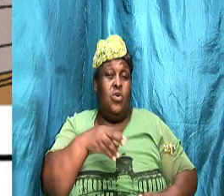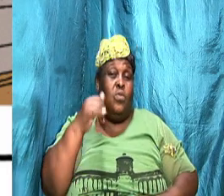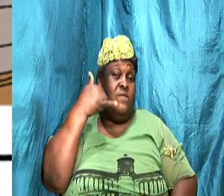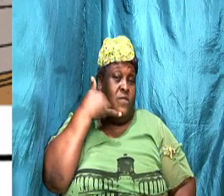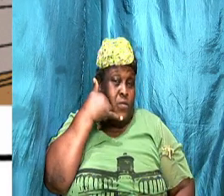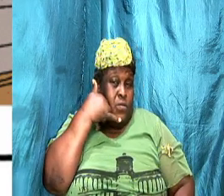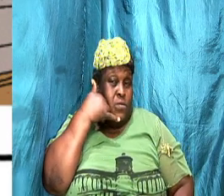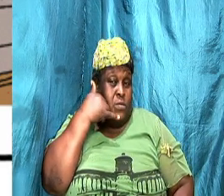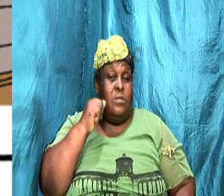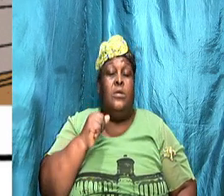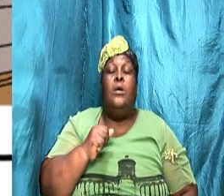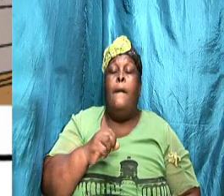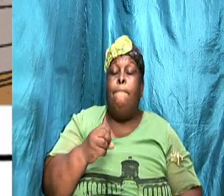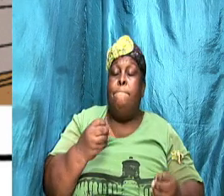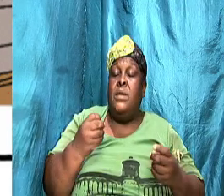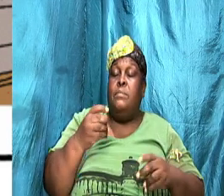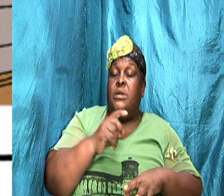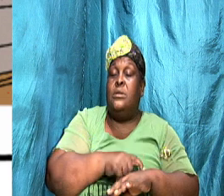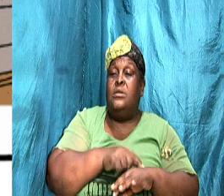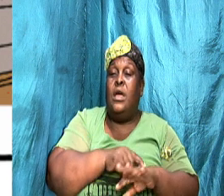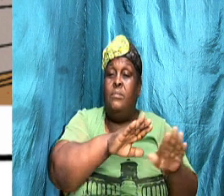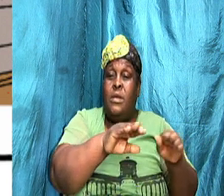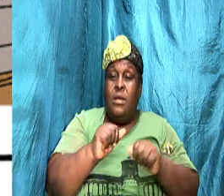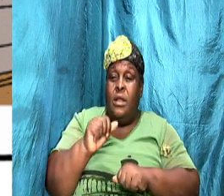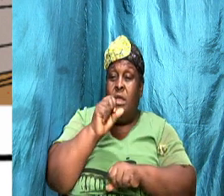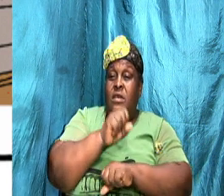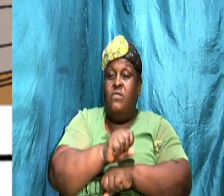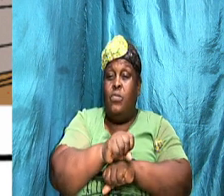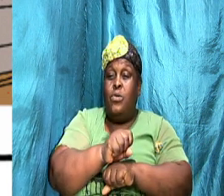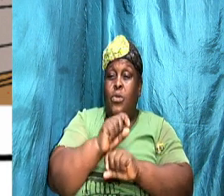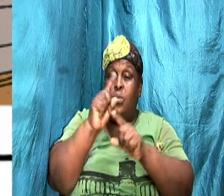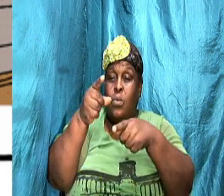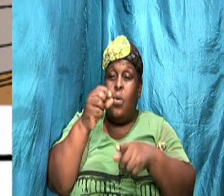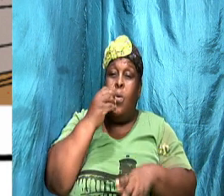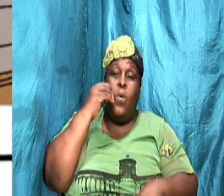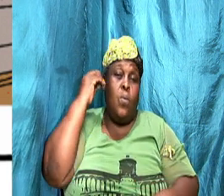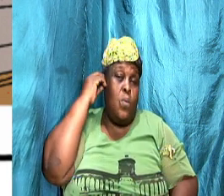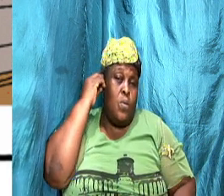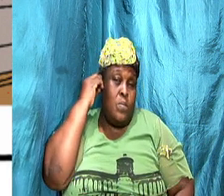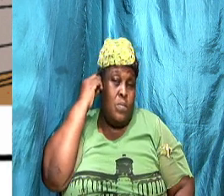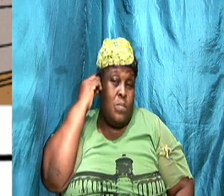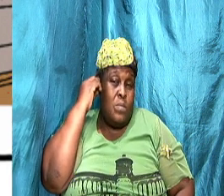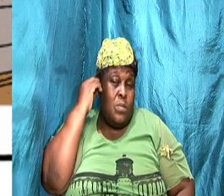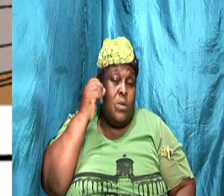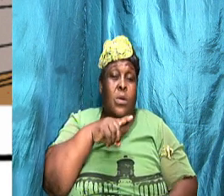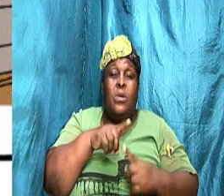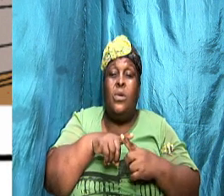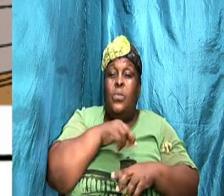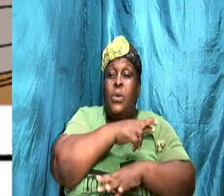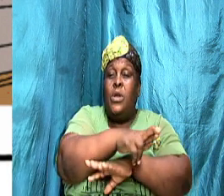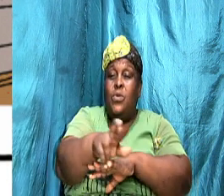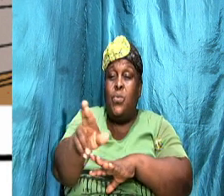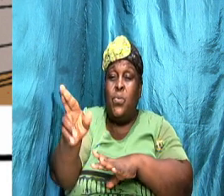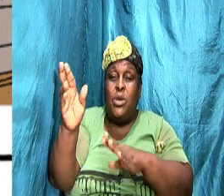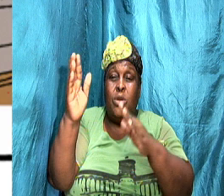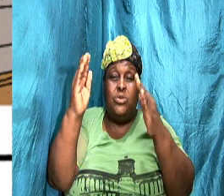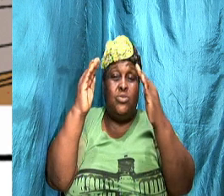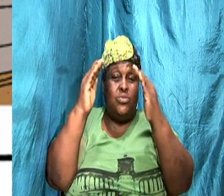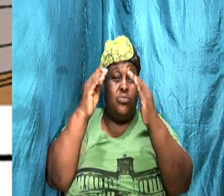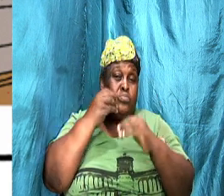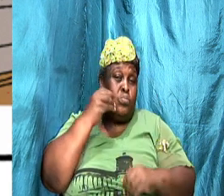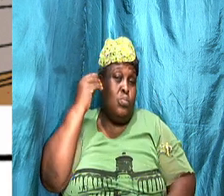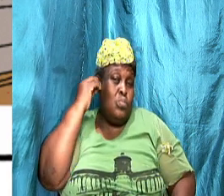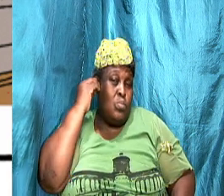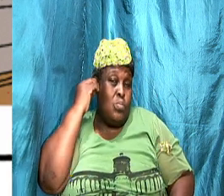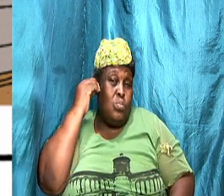times we leave work and we go home and when we reach in, we're thankful to reach in